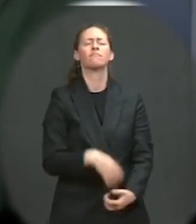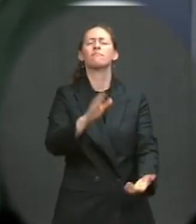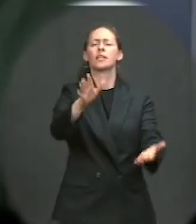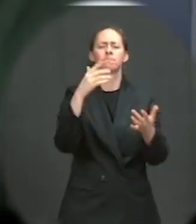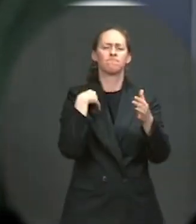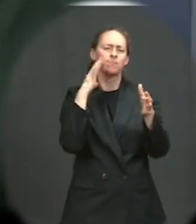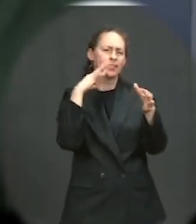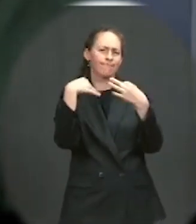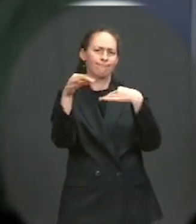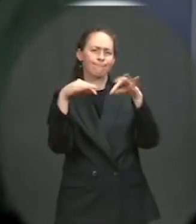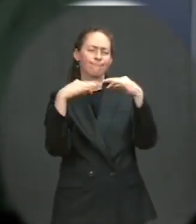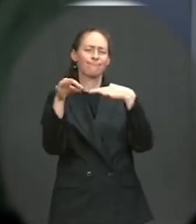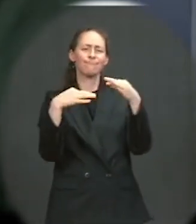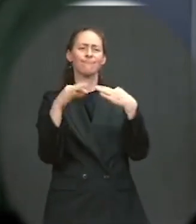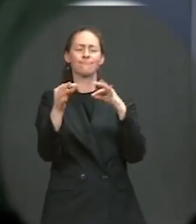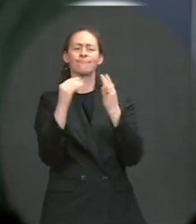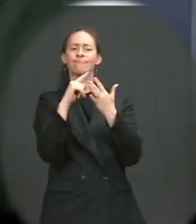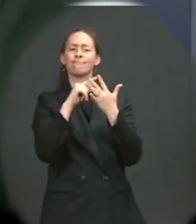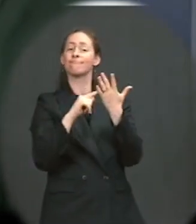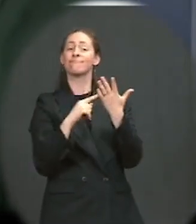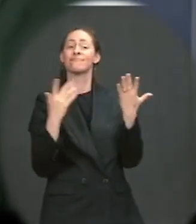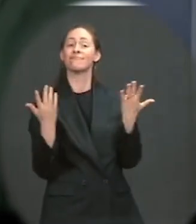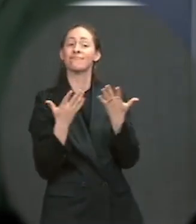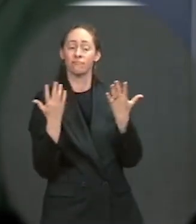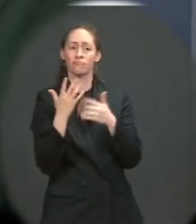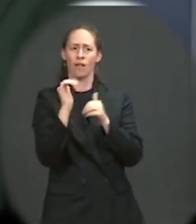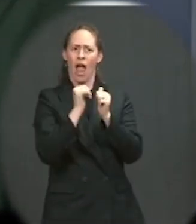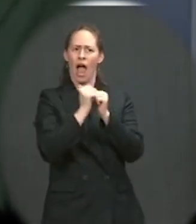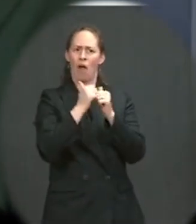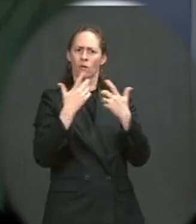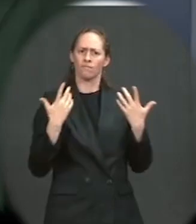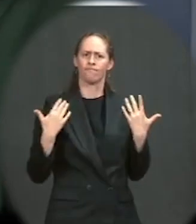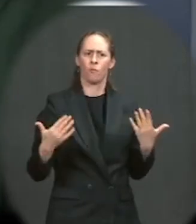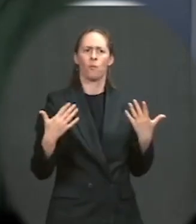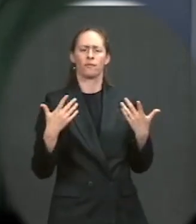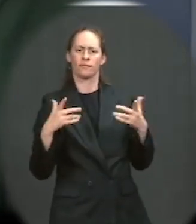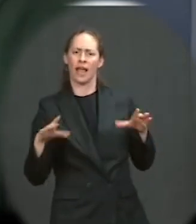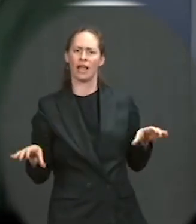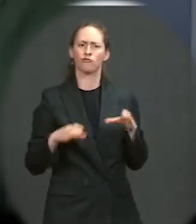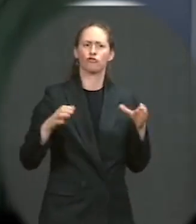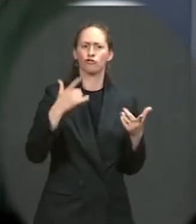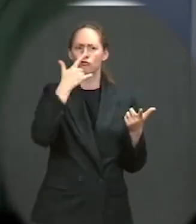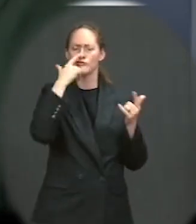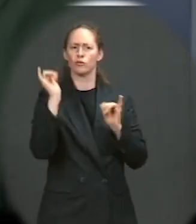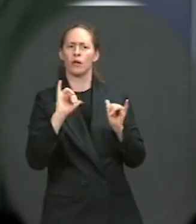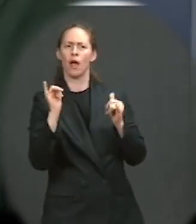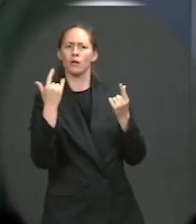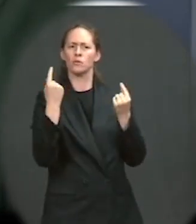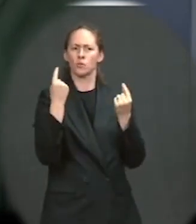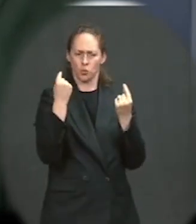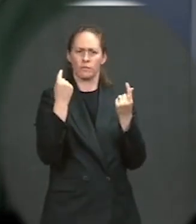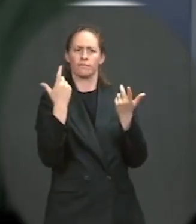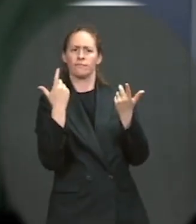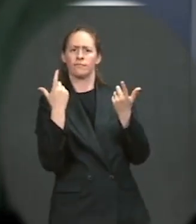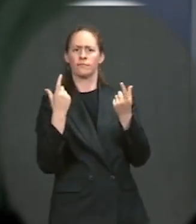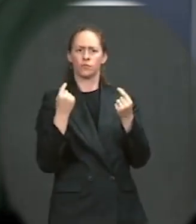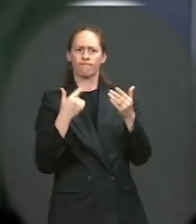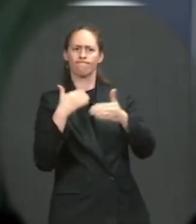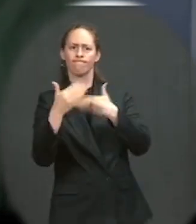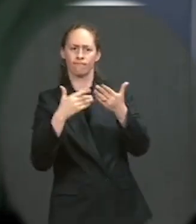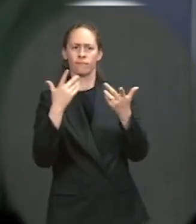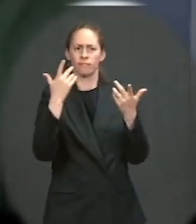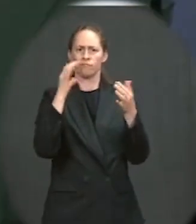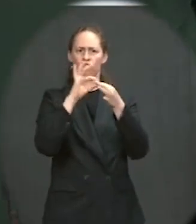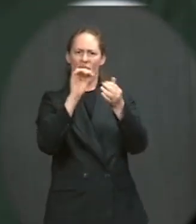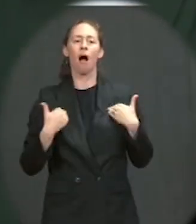One of them is an initial set of actions on gun violence, or an additional set, I should say, of steps on gun violence, which the president